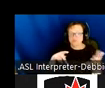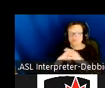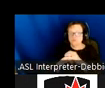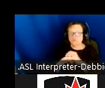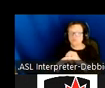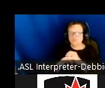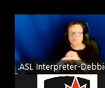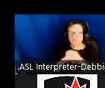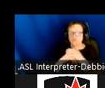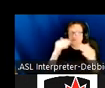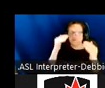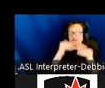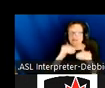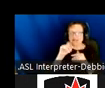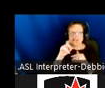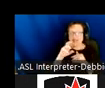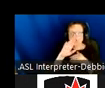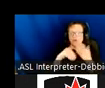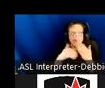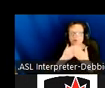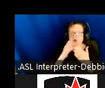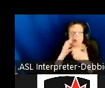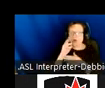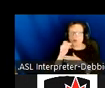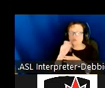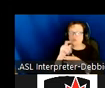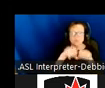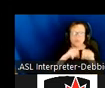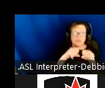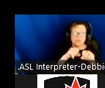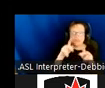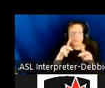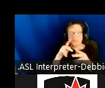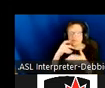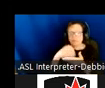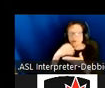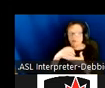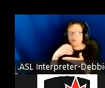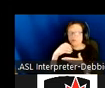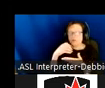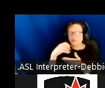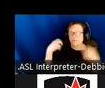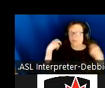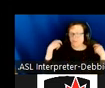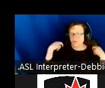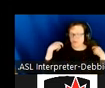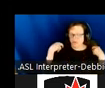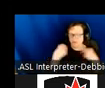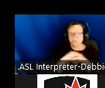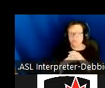Next layer, all detected objects, bicycles, peoples, bottle, backpack. Taktan mode. Taktan